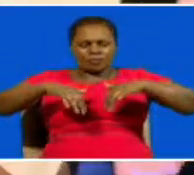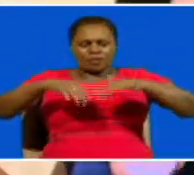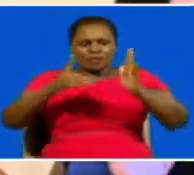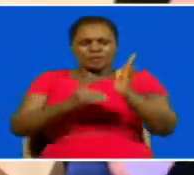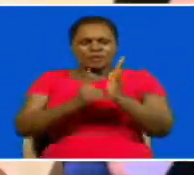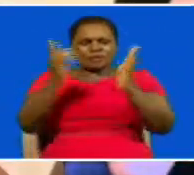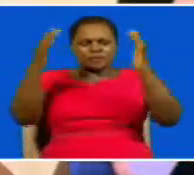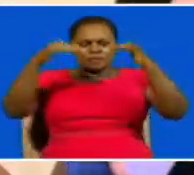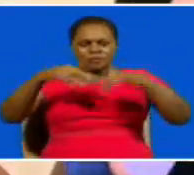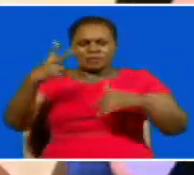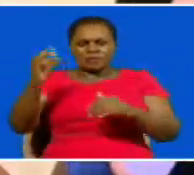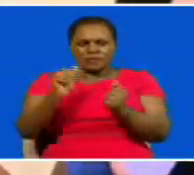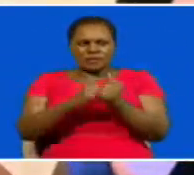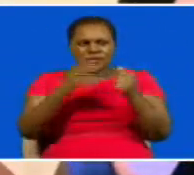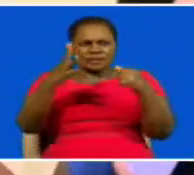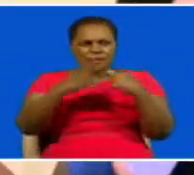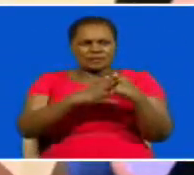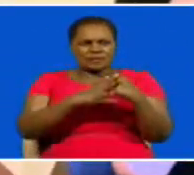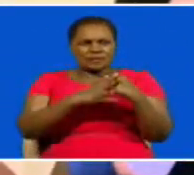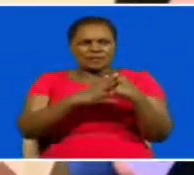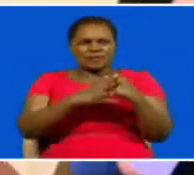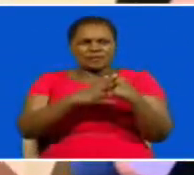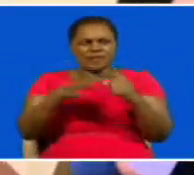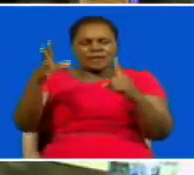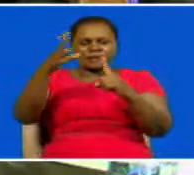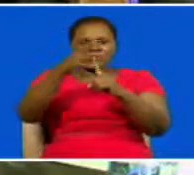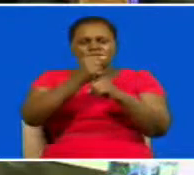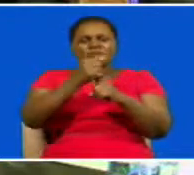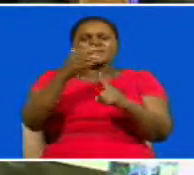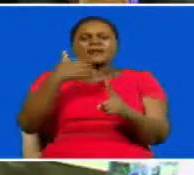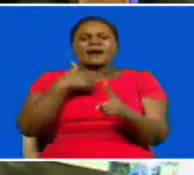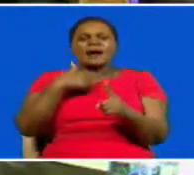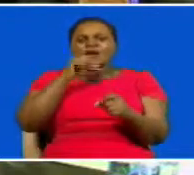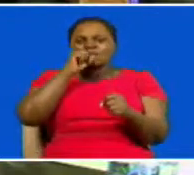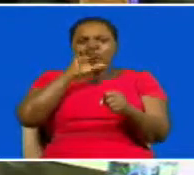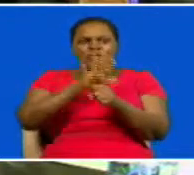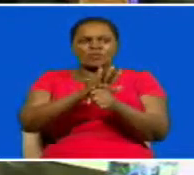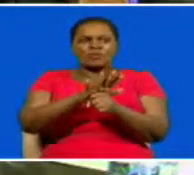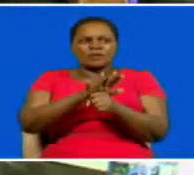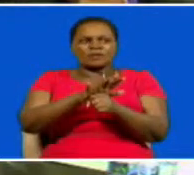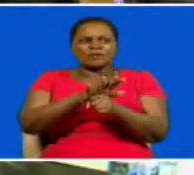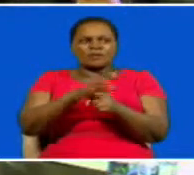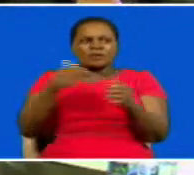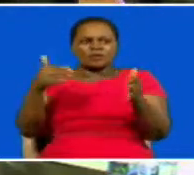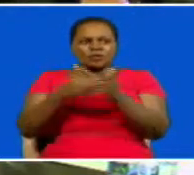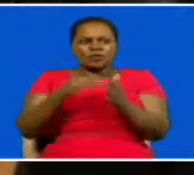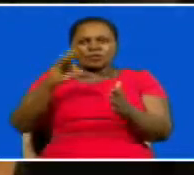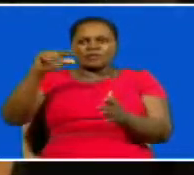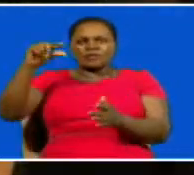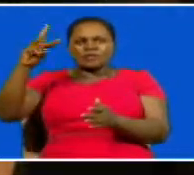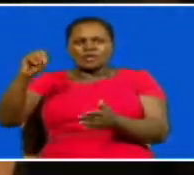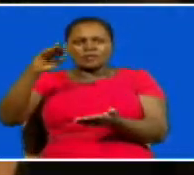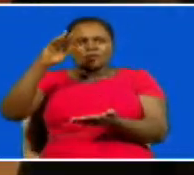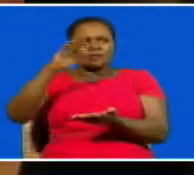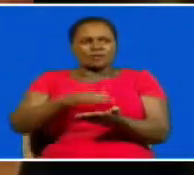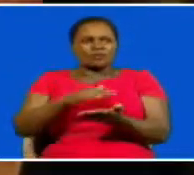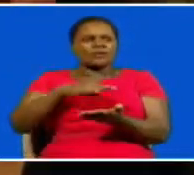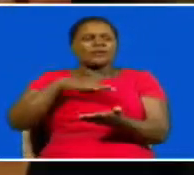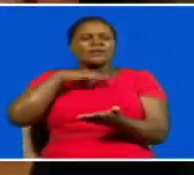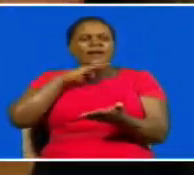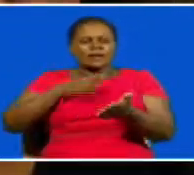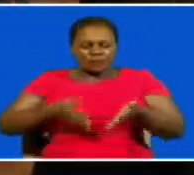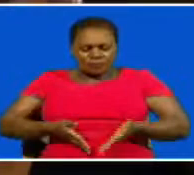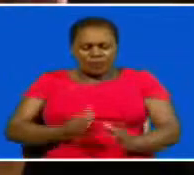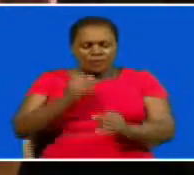development summit in 2019 kenya made strides in meeting some of these commitments including ending fgm reducing maternal deaths